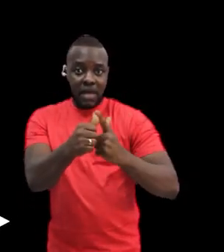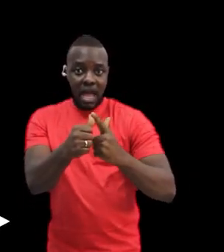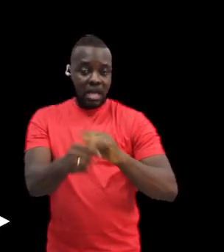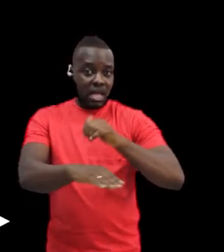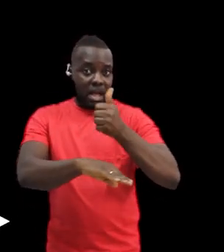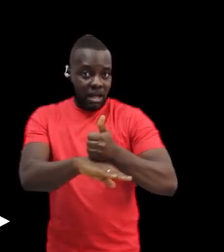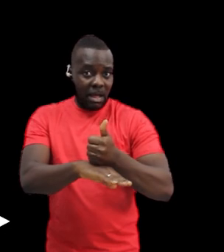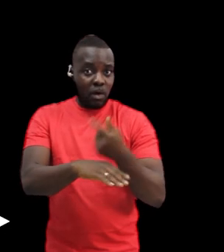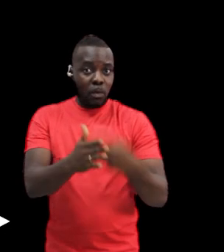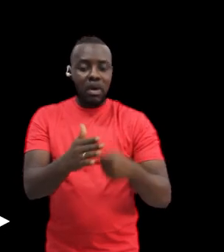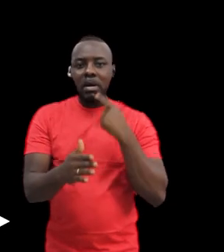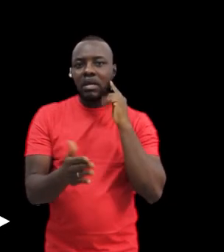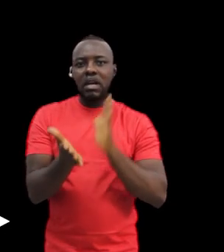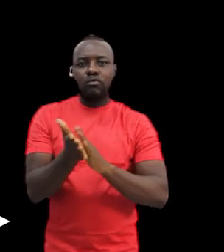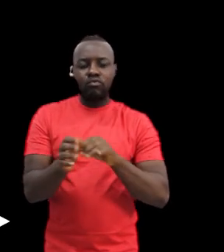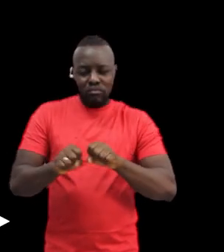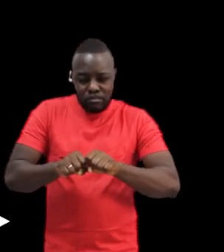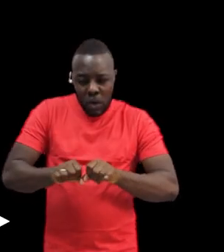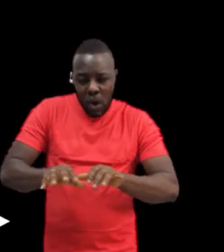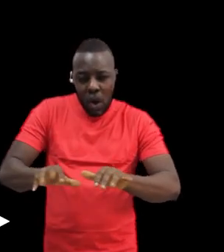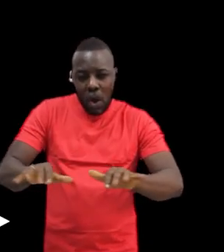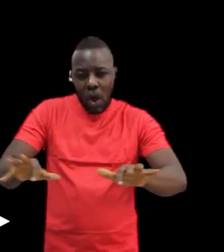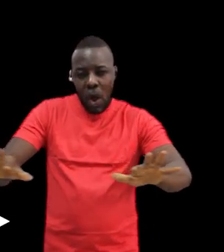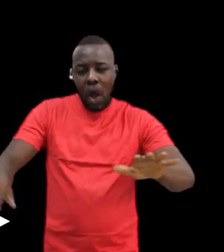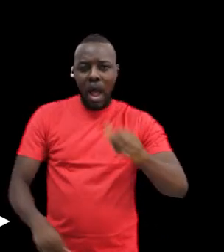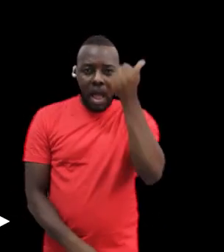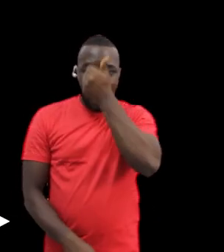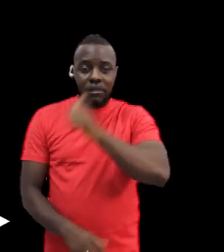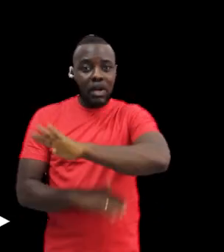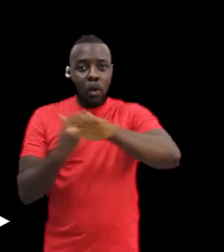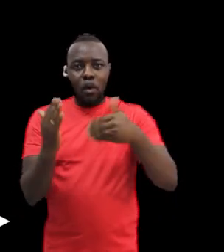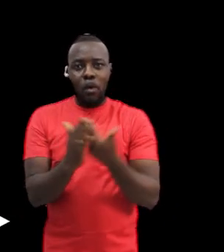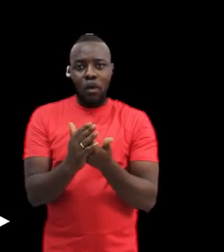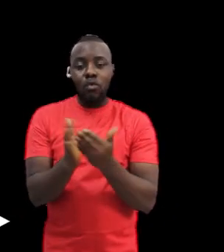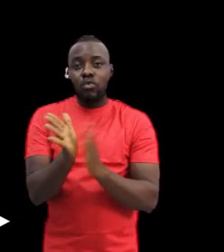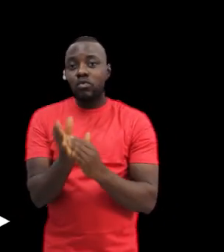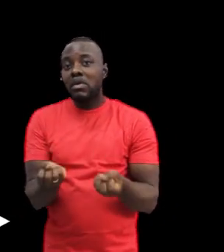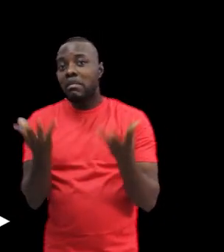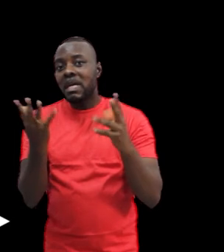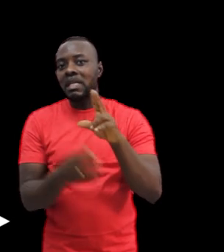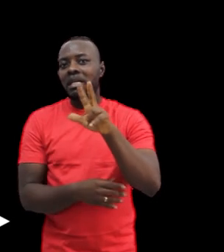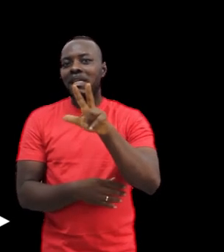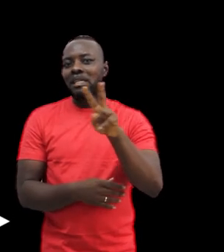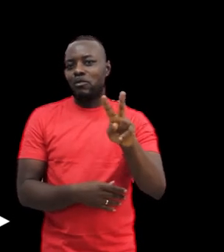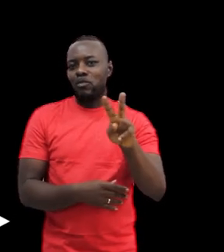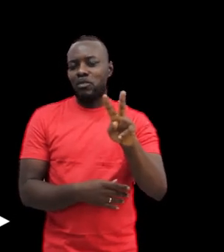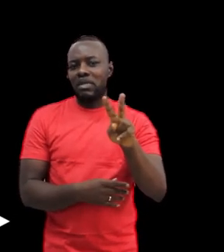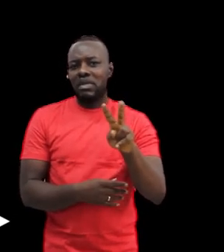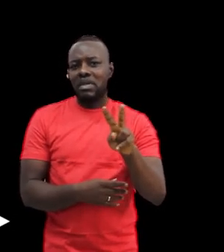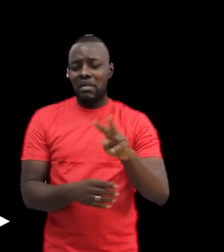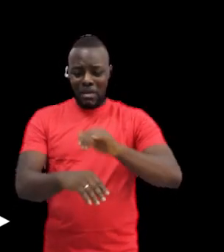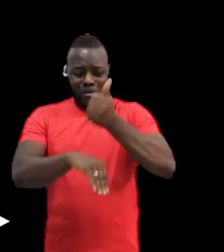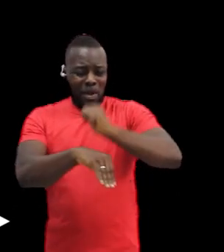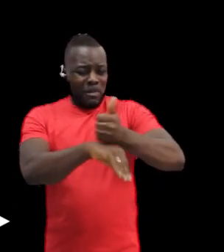who served 30 years in Africa, founding amongst the first